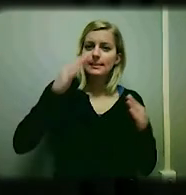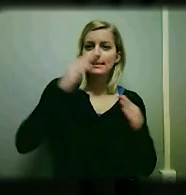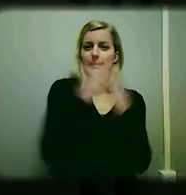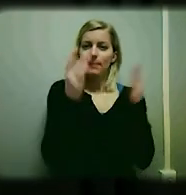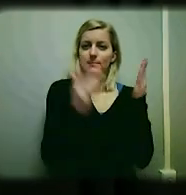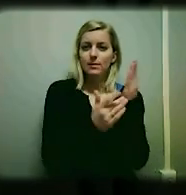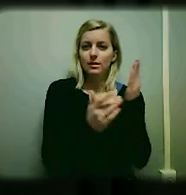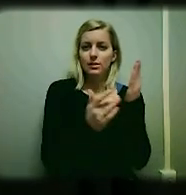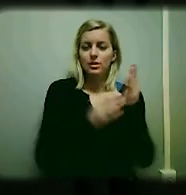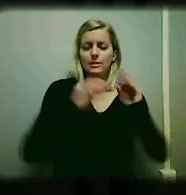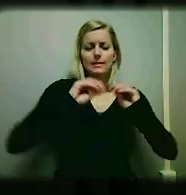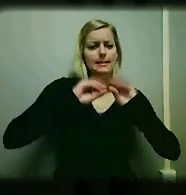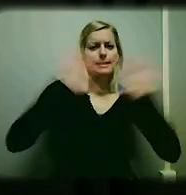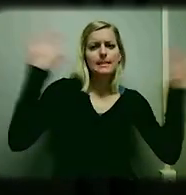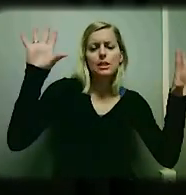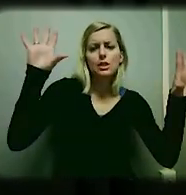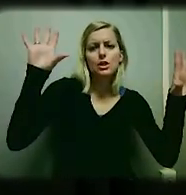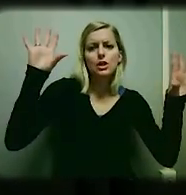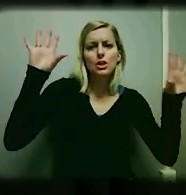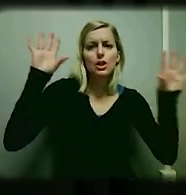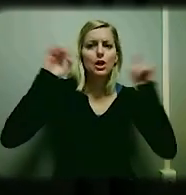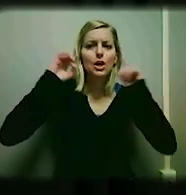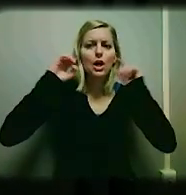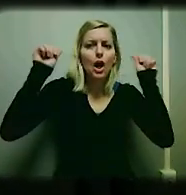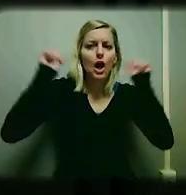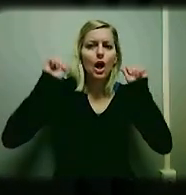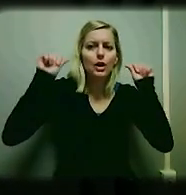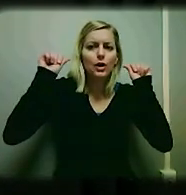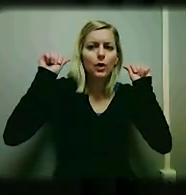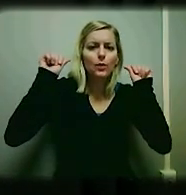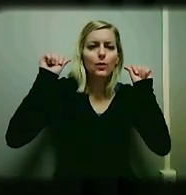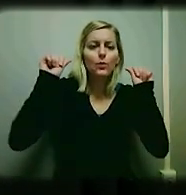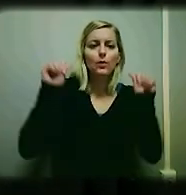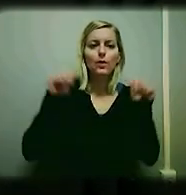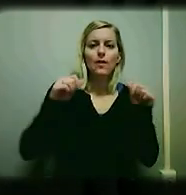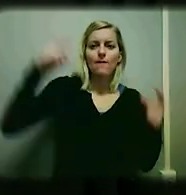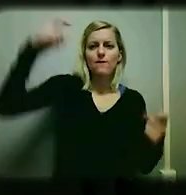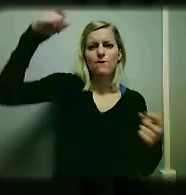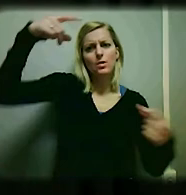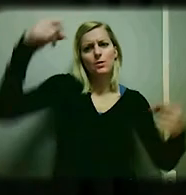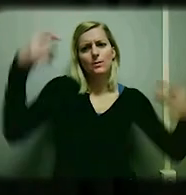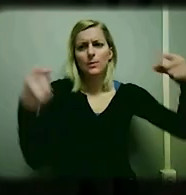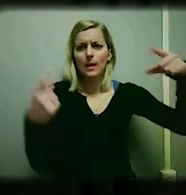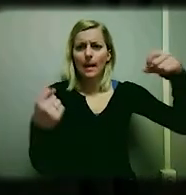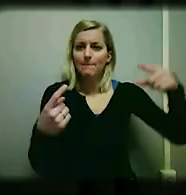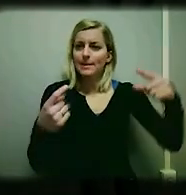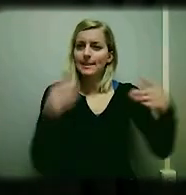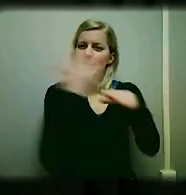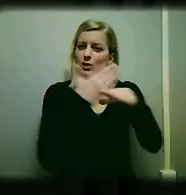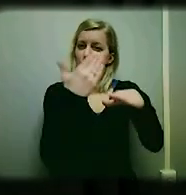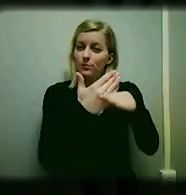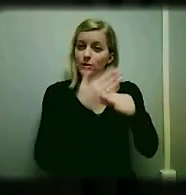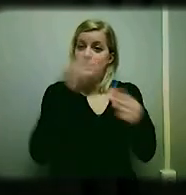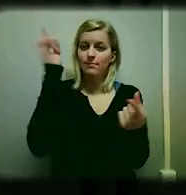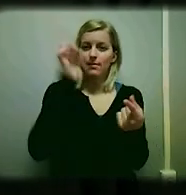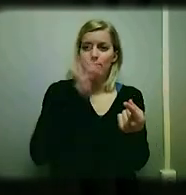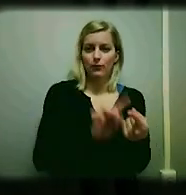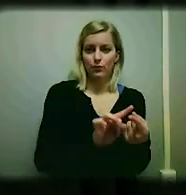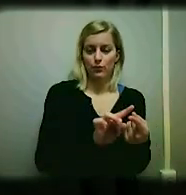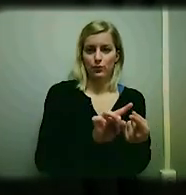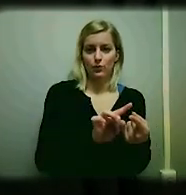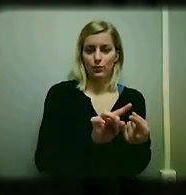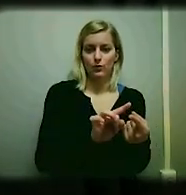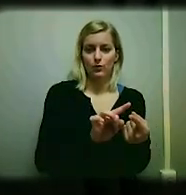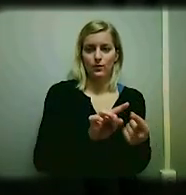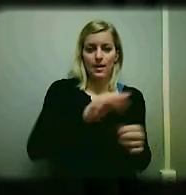audio on 2.4 gigahertz. Patented frequency hopping technology minimizes interference from other devices. Four groups can